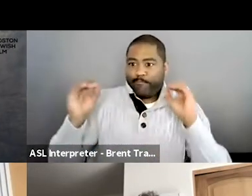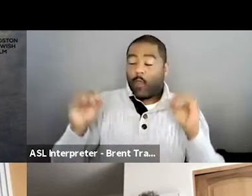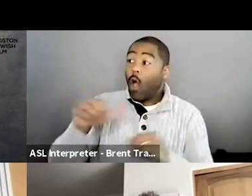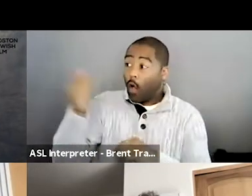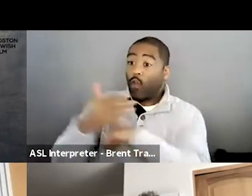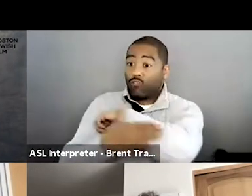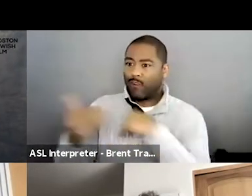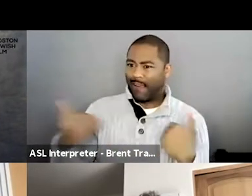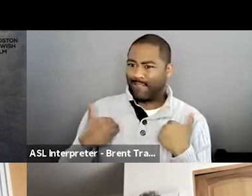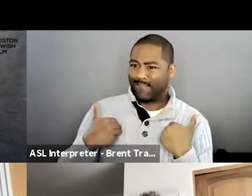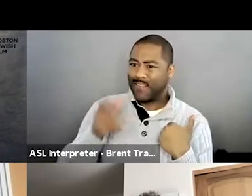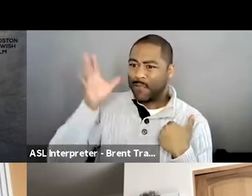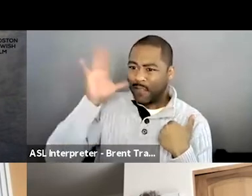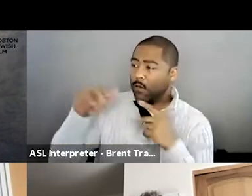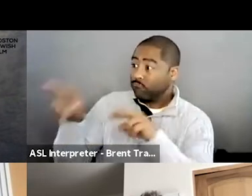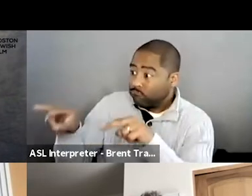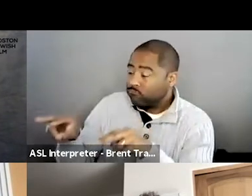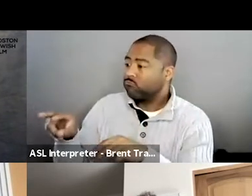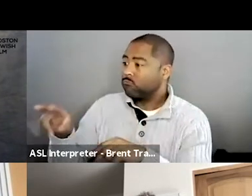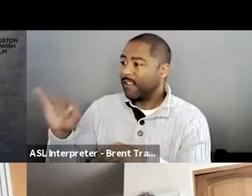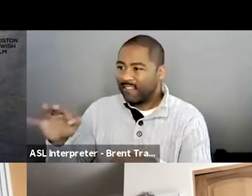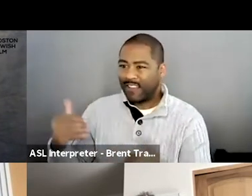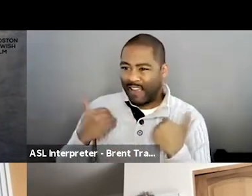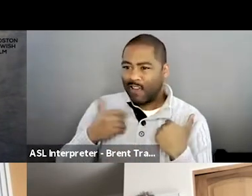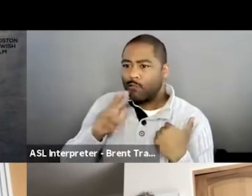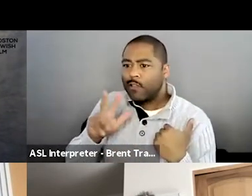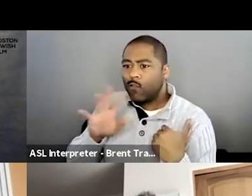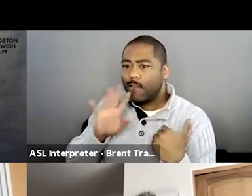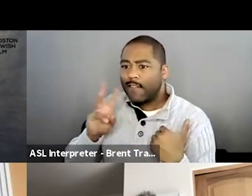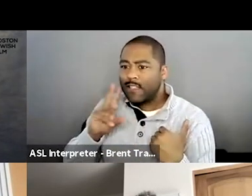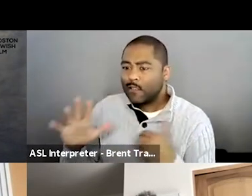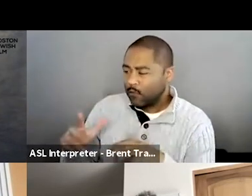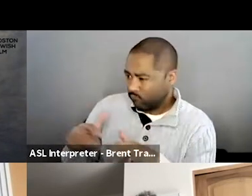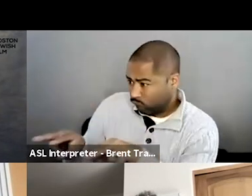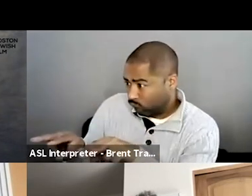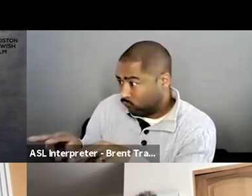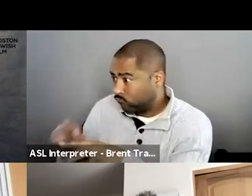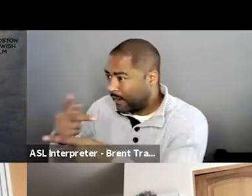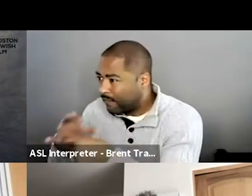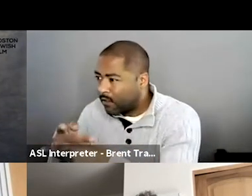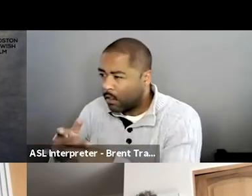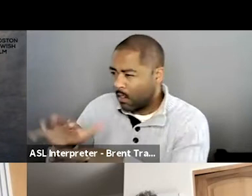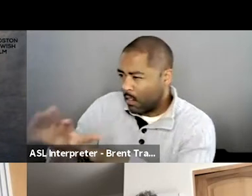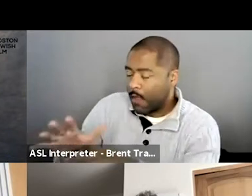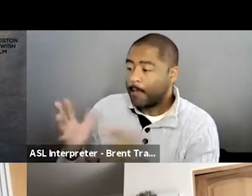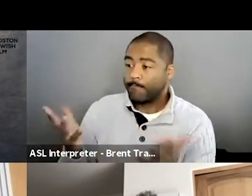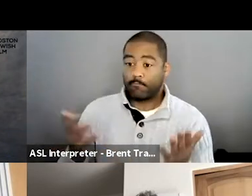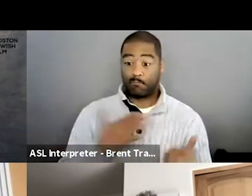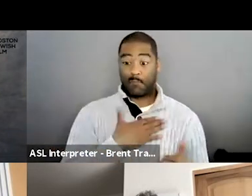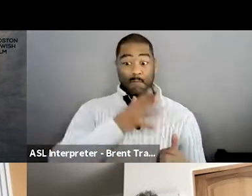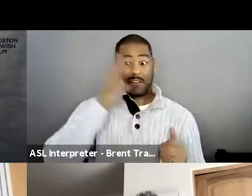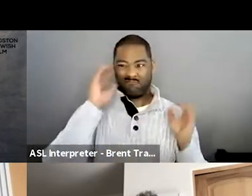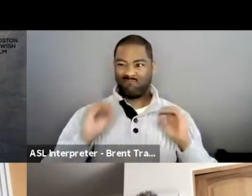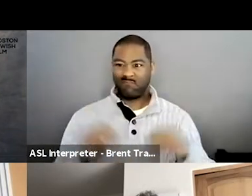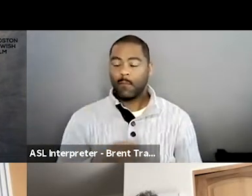came from that where I was nervous about, you know, becoming intellectually impaired in some way, or even physically was because